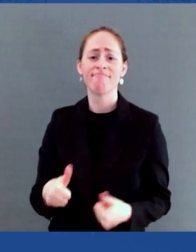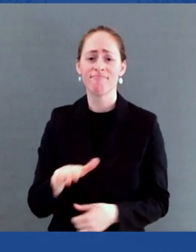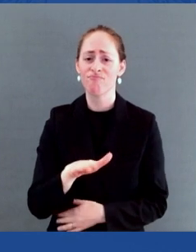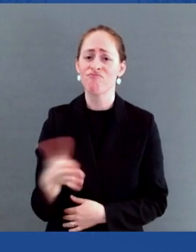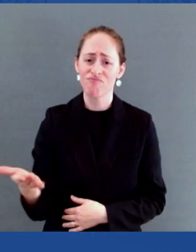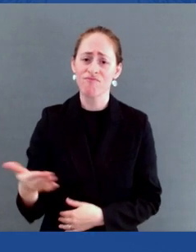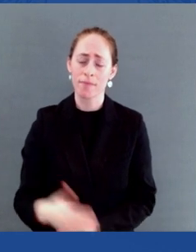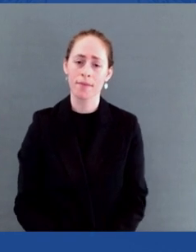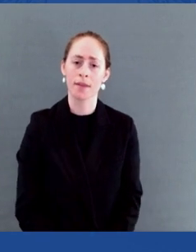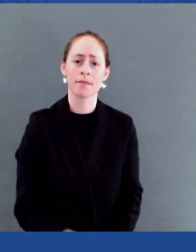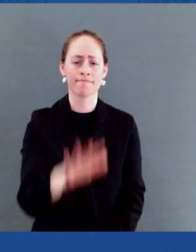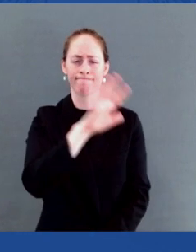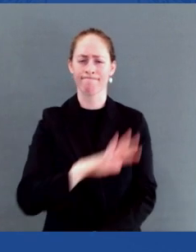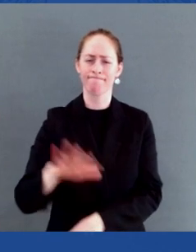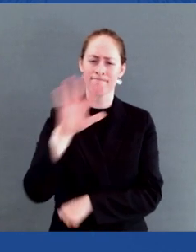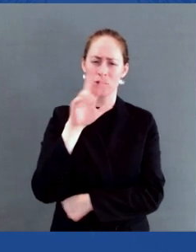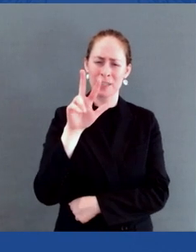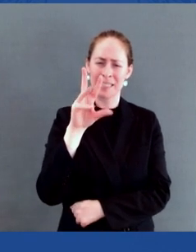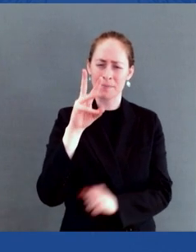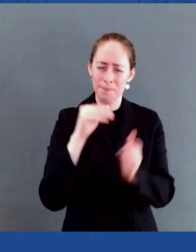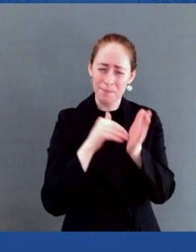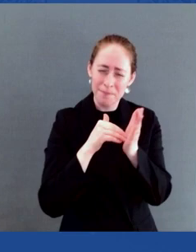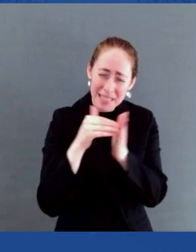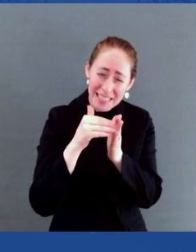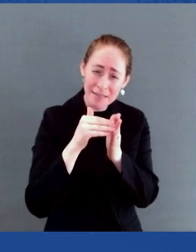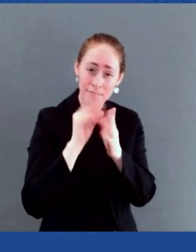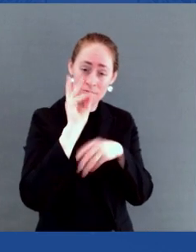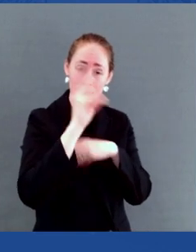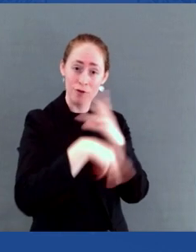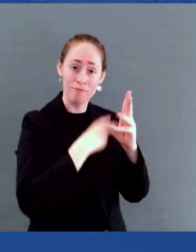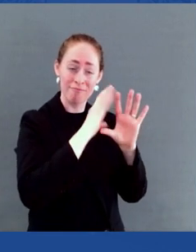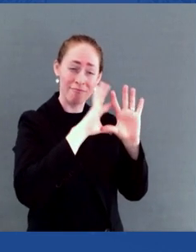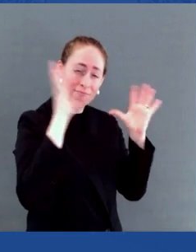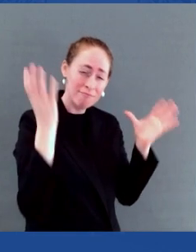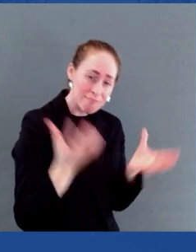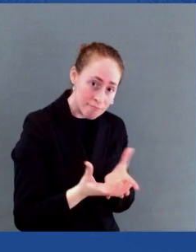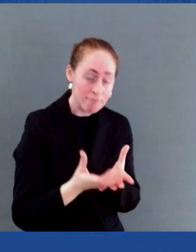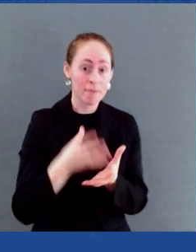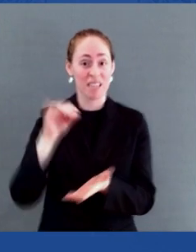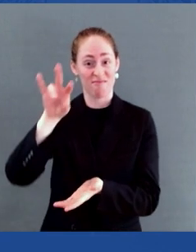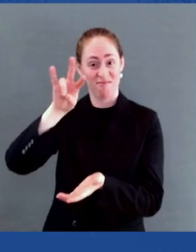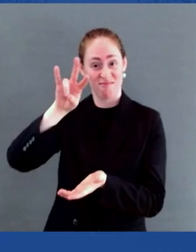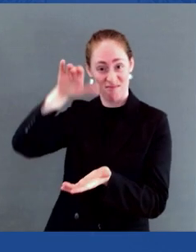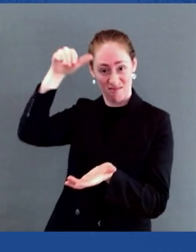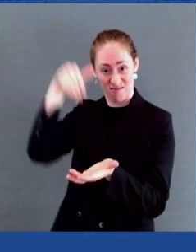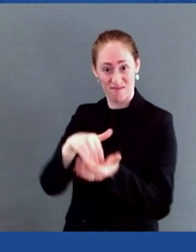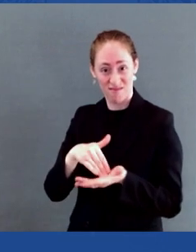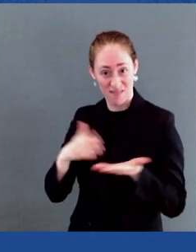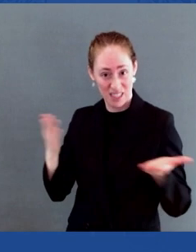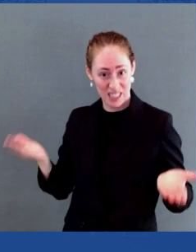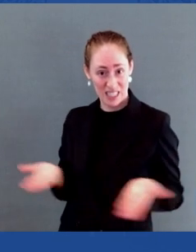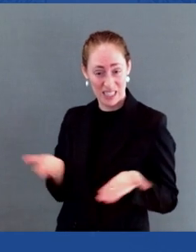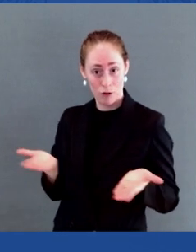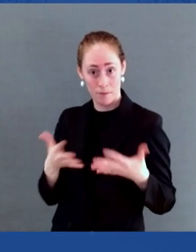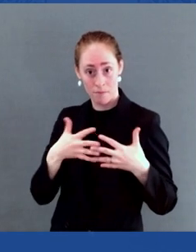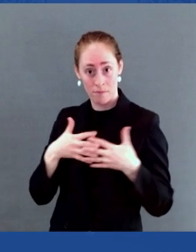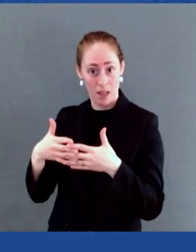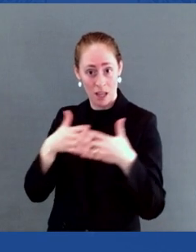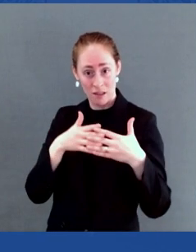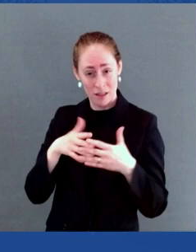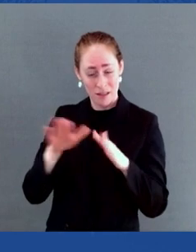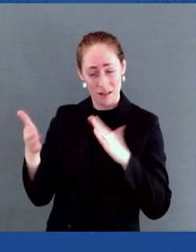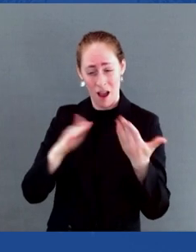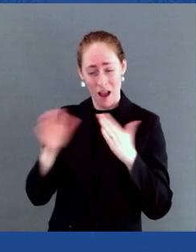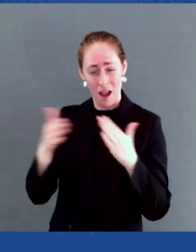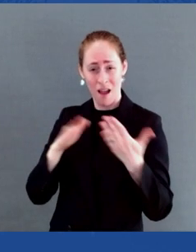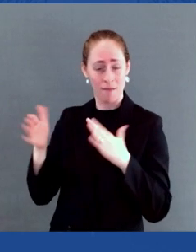including more than 700,000 here in the United States, have died of AIDS-related illnesses. Think about that.